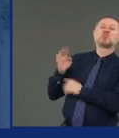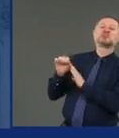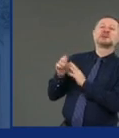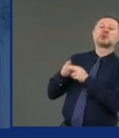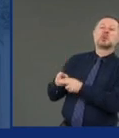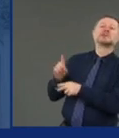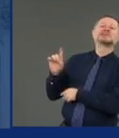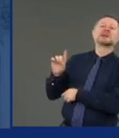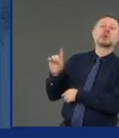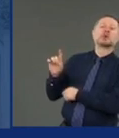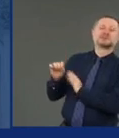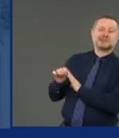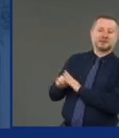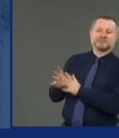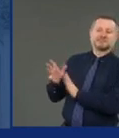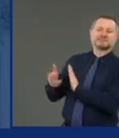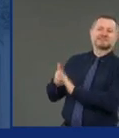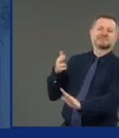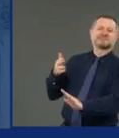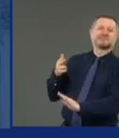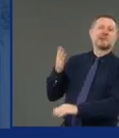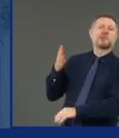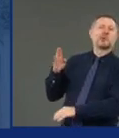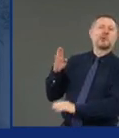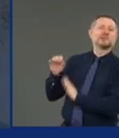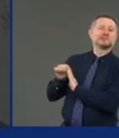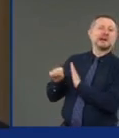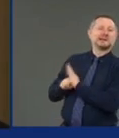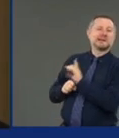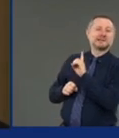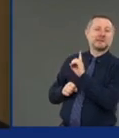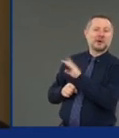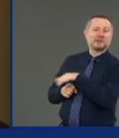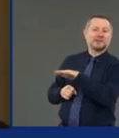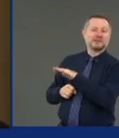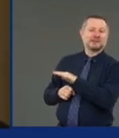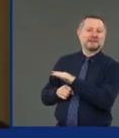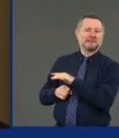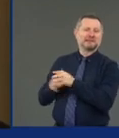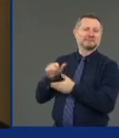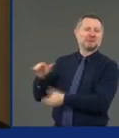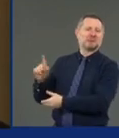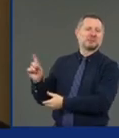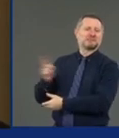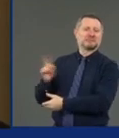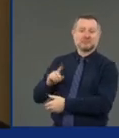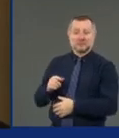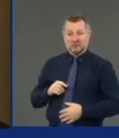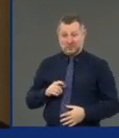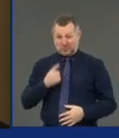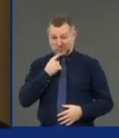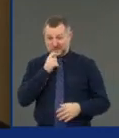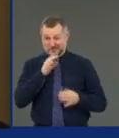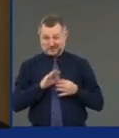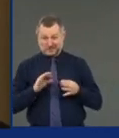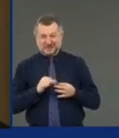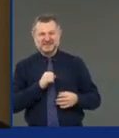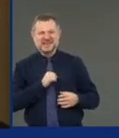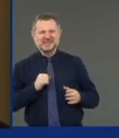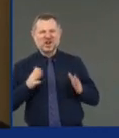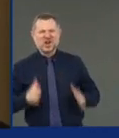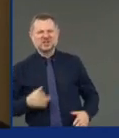blue state bailout, is what some have said. Senator McConnell, stopping